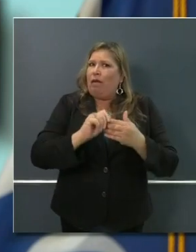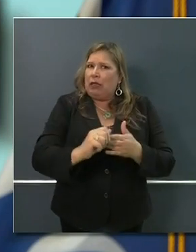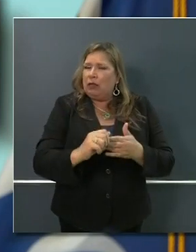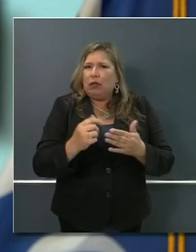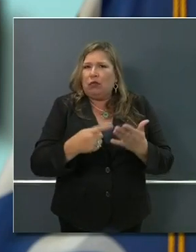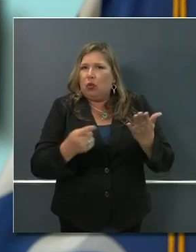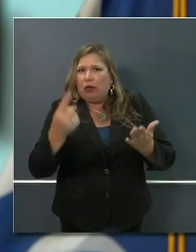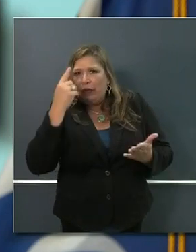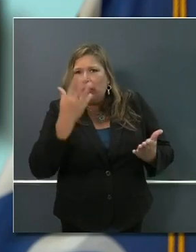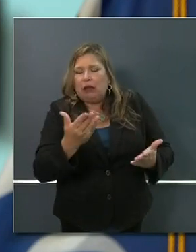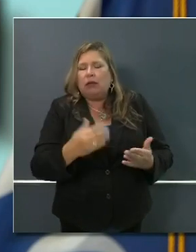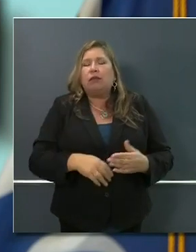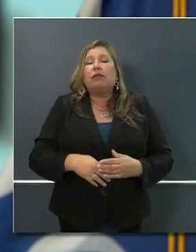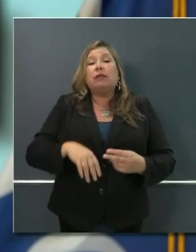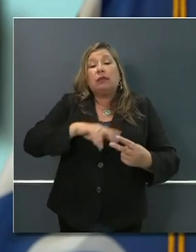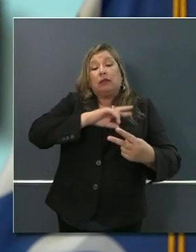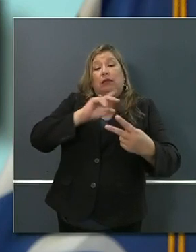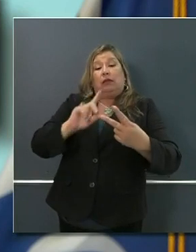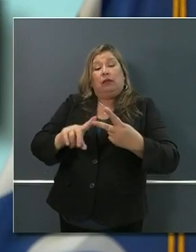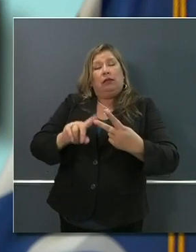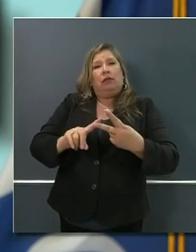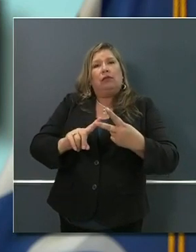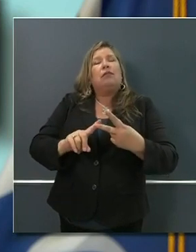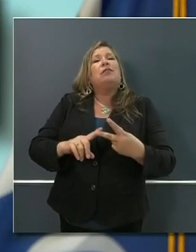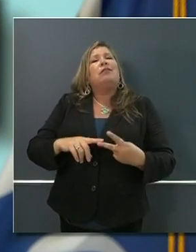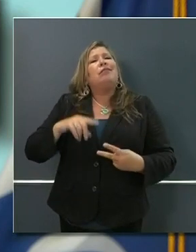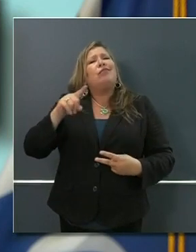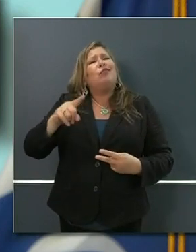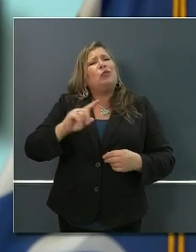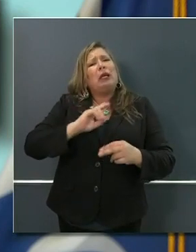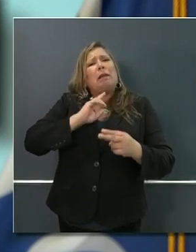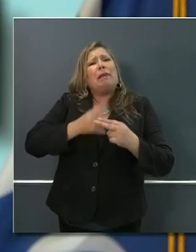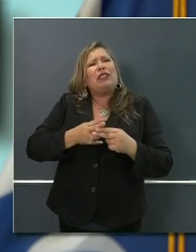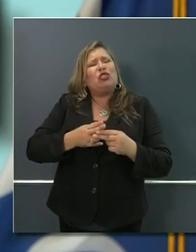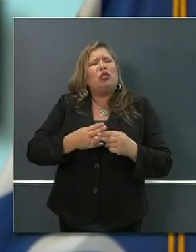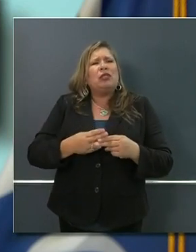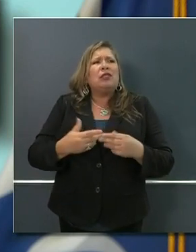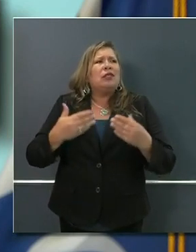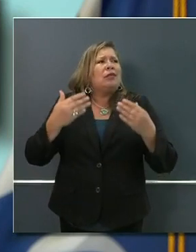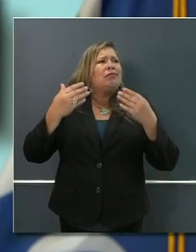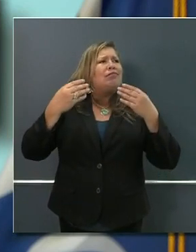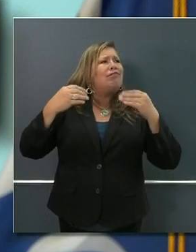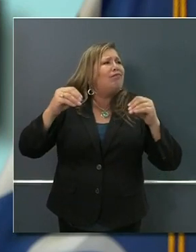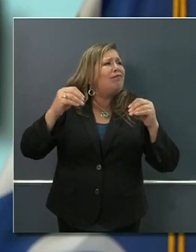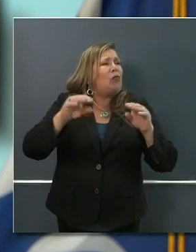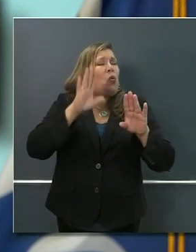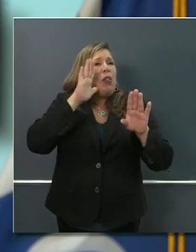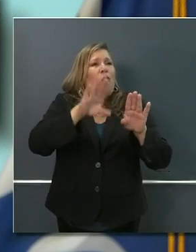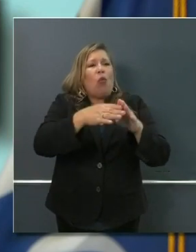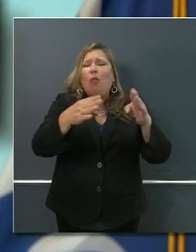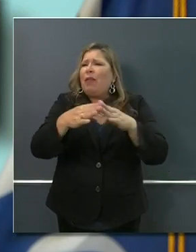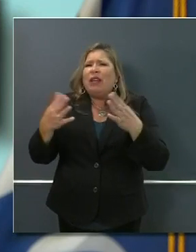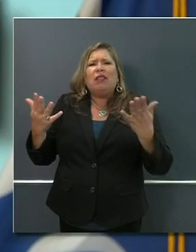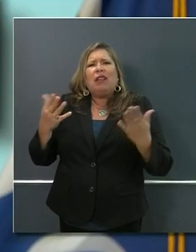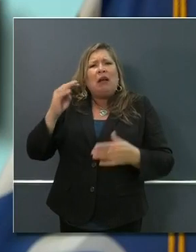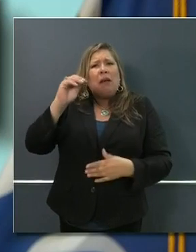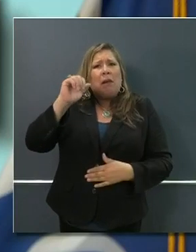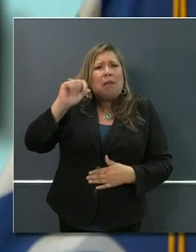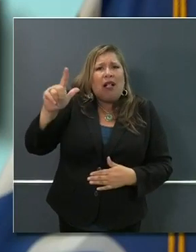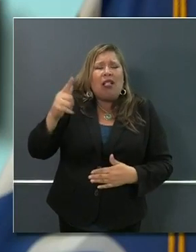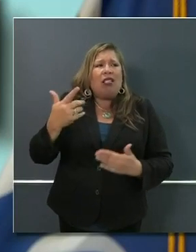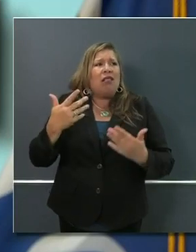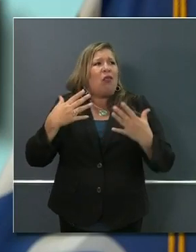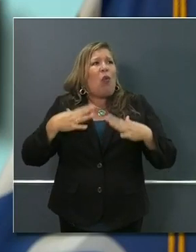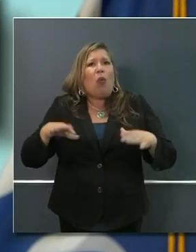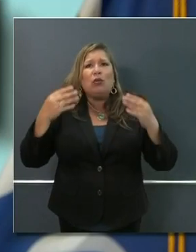you talked about yesterday? What retail businesses are you referring to? Is it malls, large clothing stores, bookstores? And what should these businesses be doing to